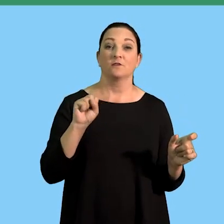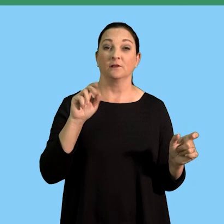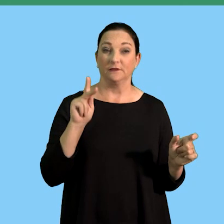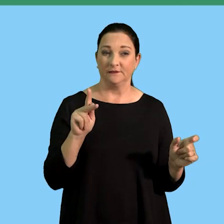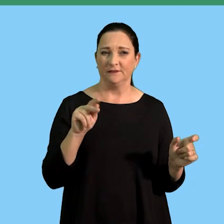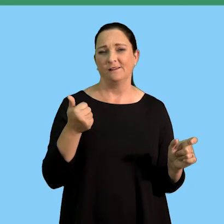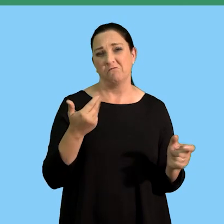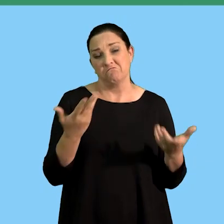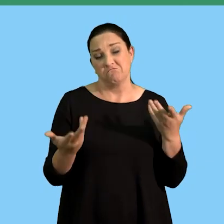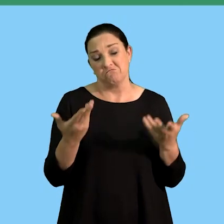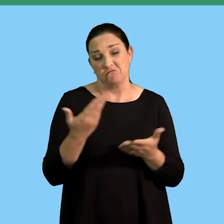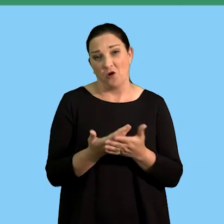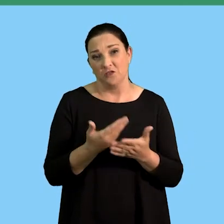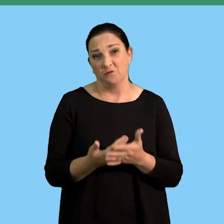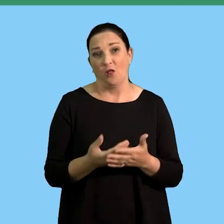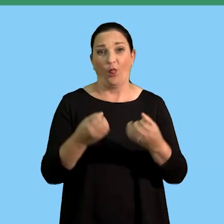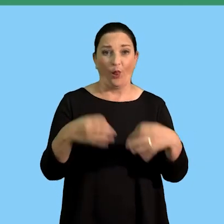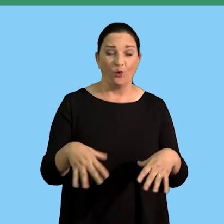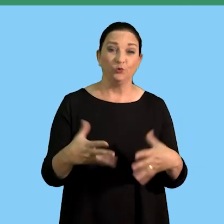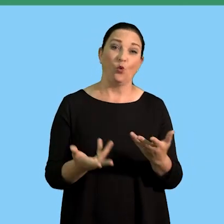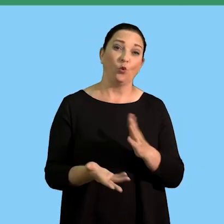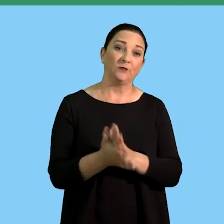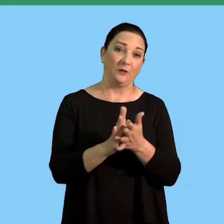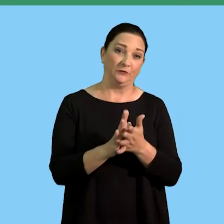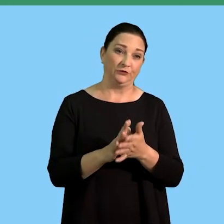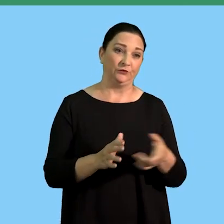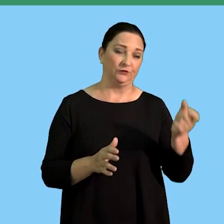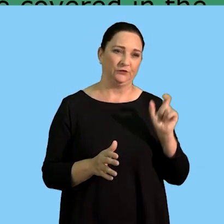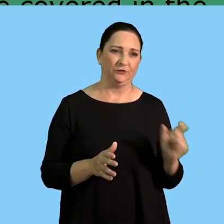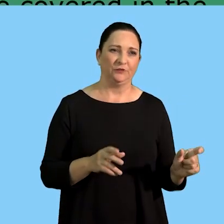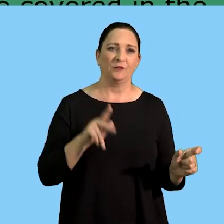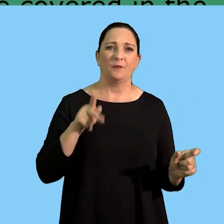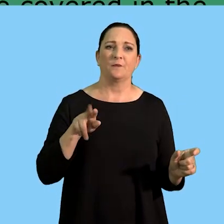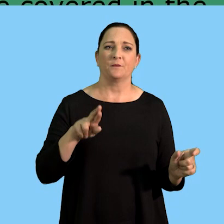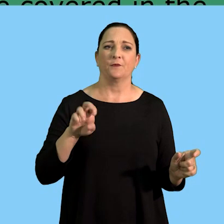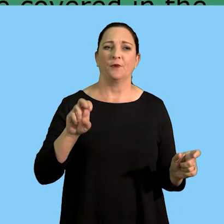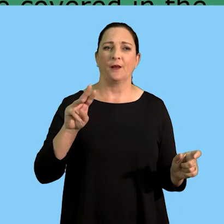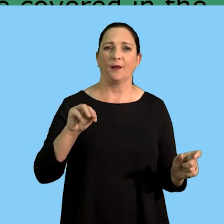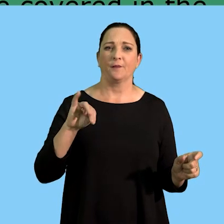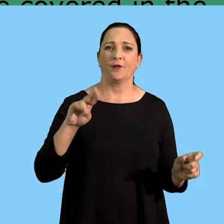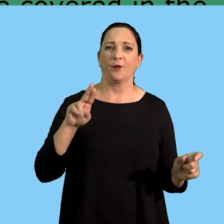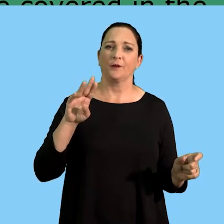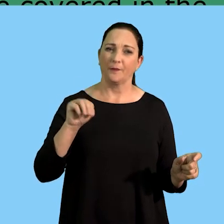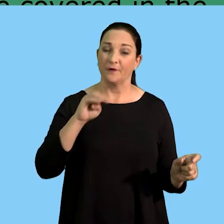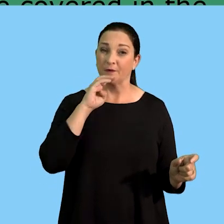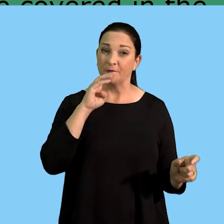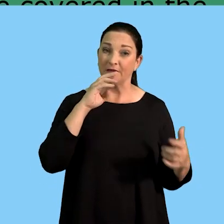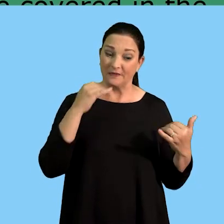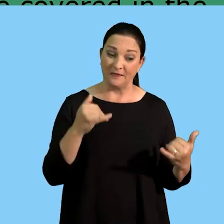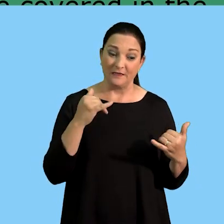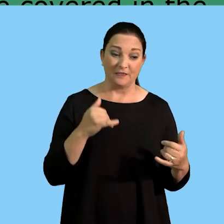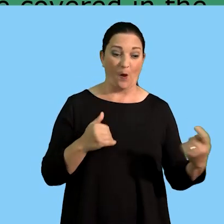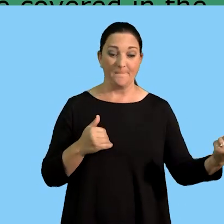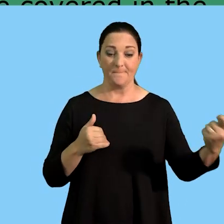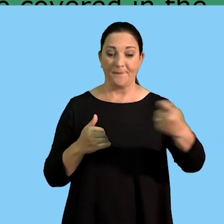which is the possibility of loss or damage that the insured may suffer then we also have the term premium which is the payment